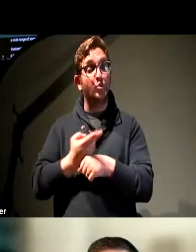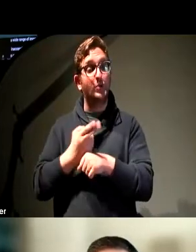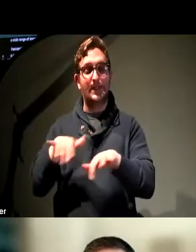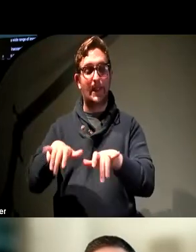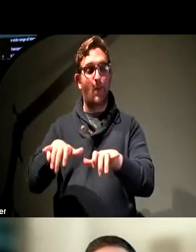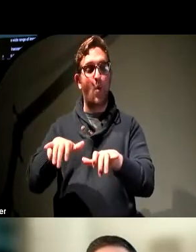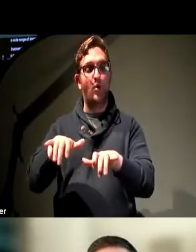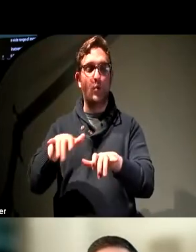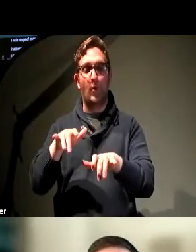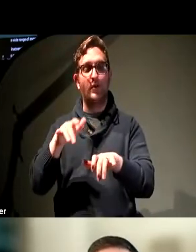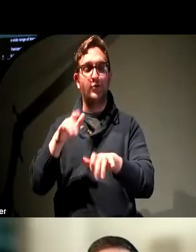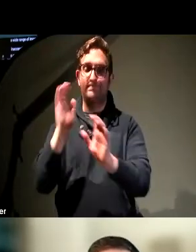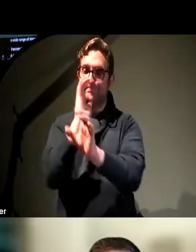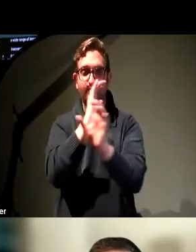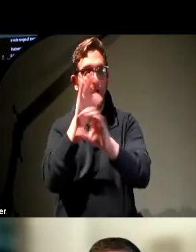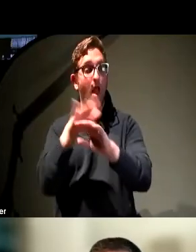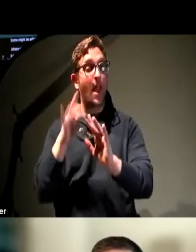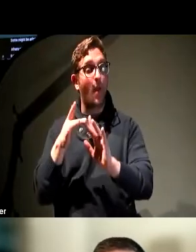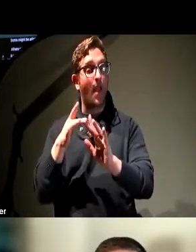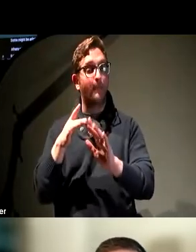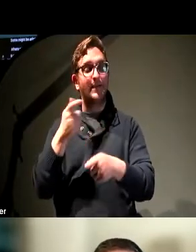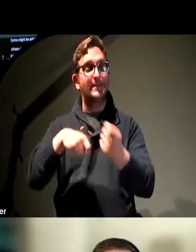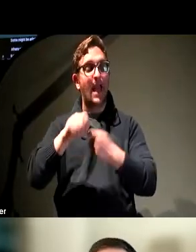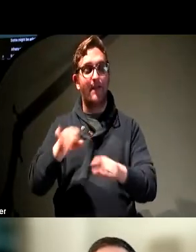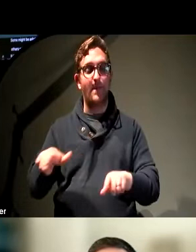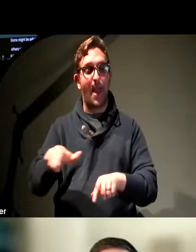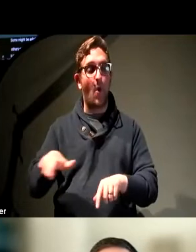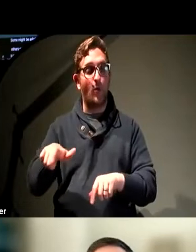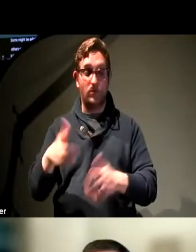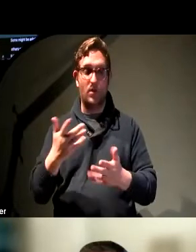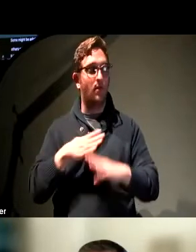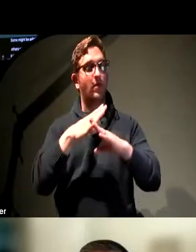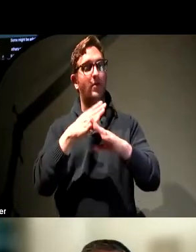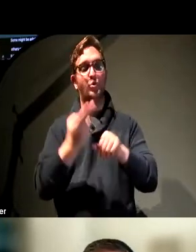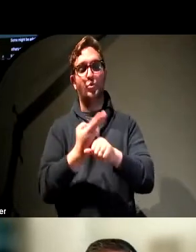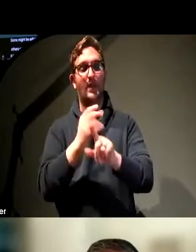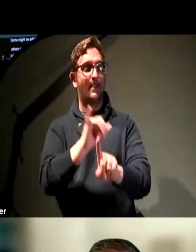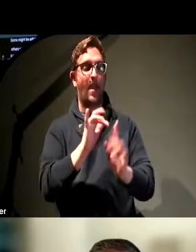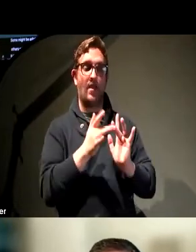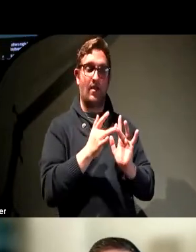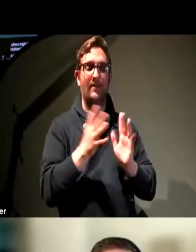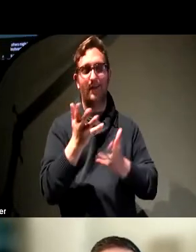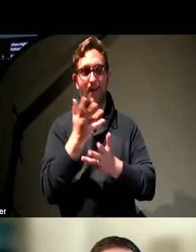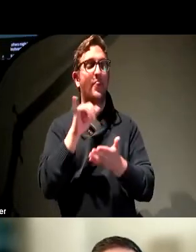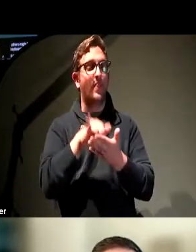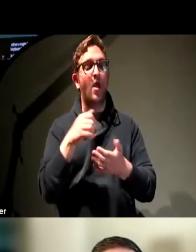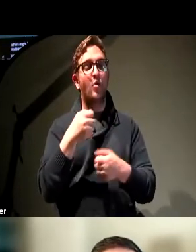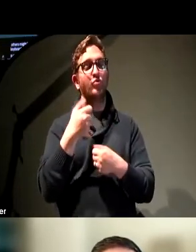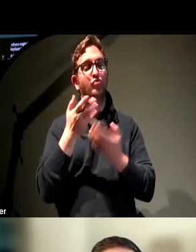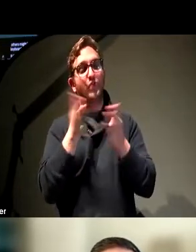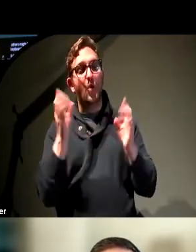to do anything at all. And that's, again, one of the reasons that a general generally talk about trying to make things more accessible.